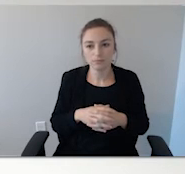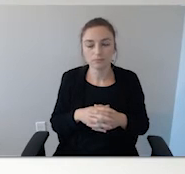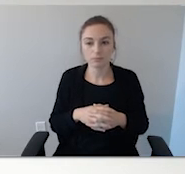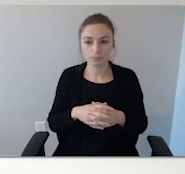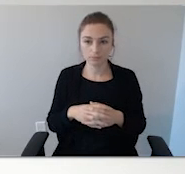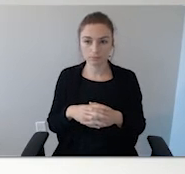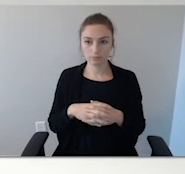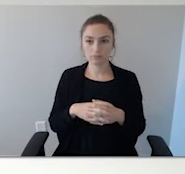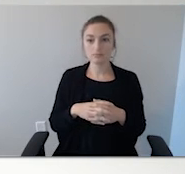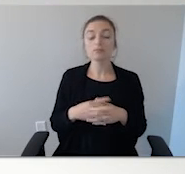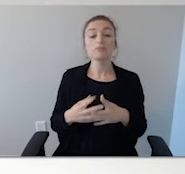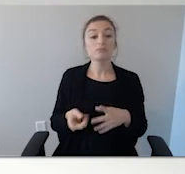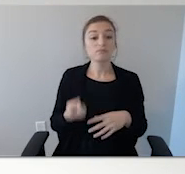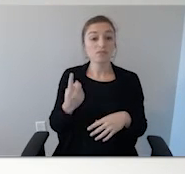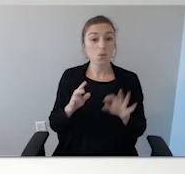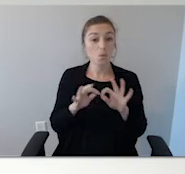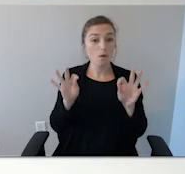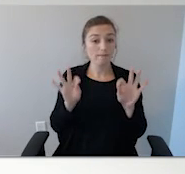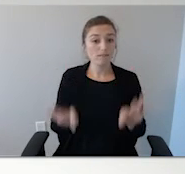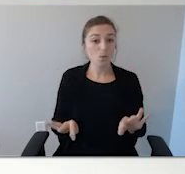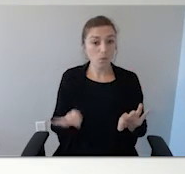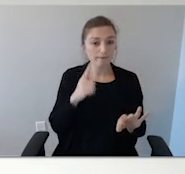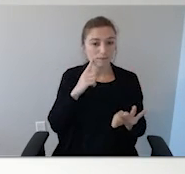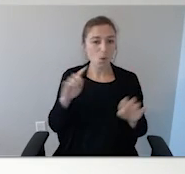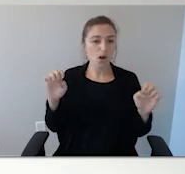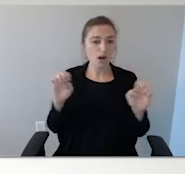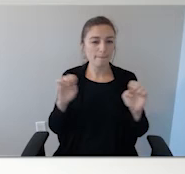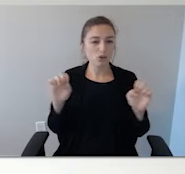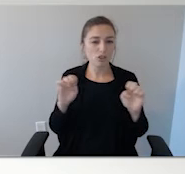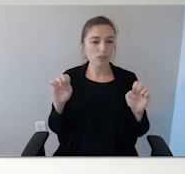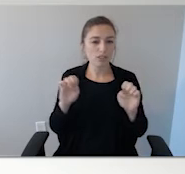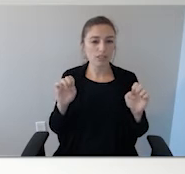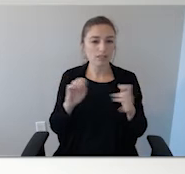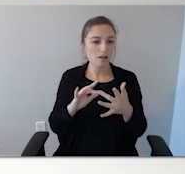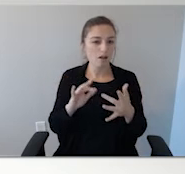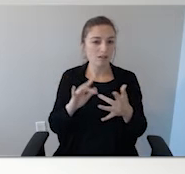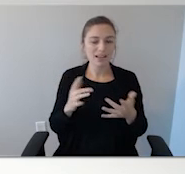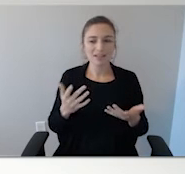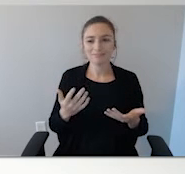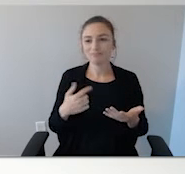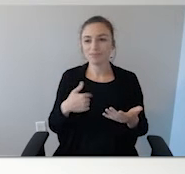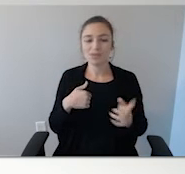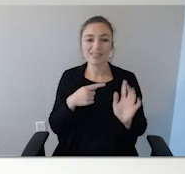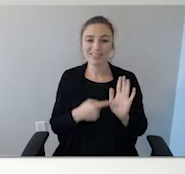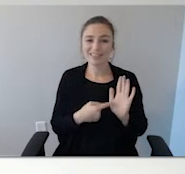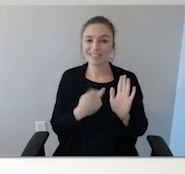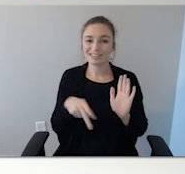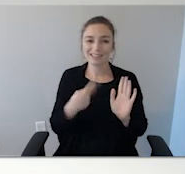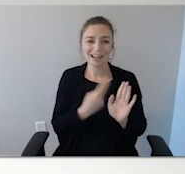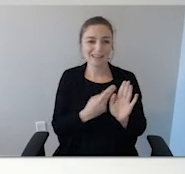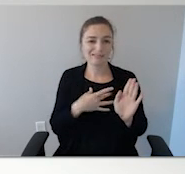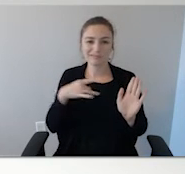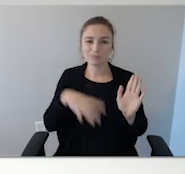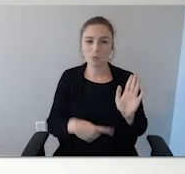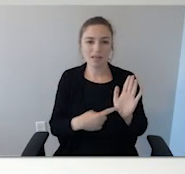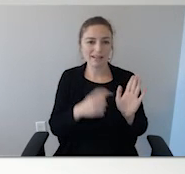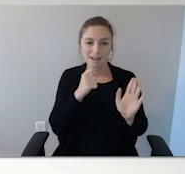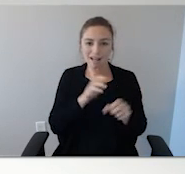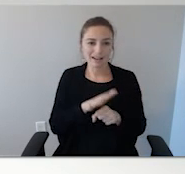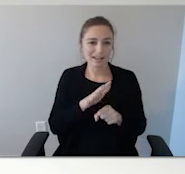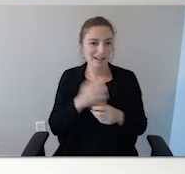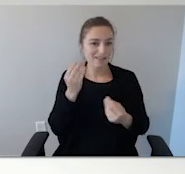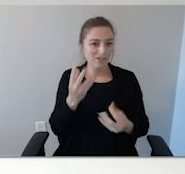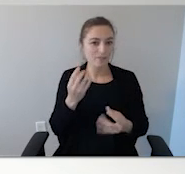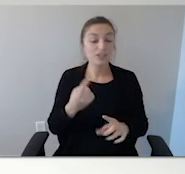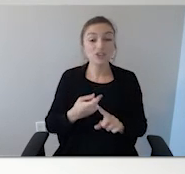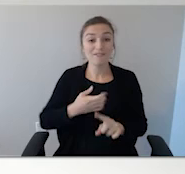This is one form of the emergency contact. I don't like this one. I don't think there's enough information on it. And I'm looking at this